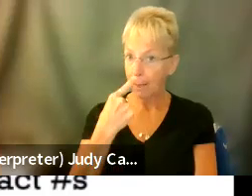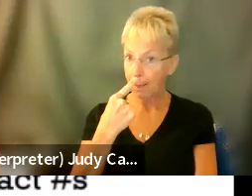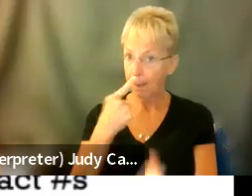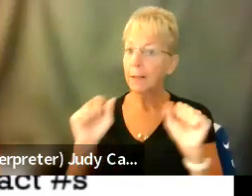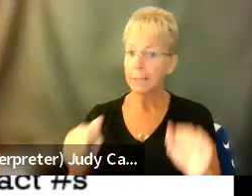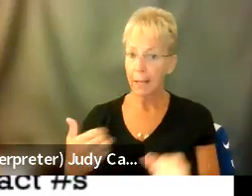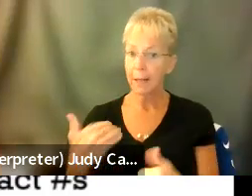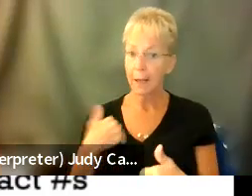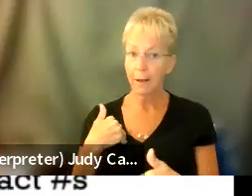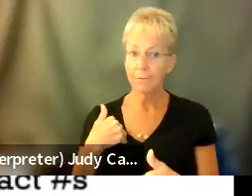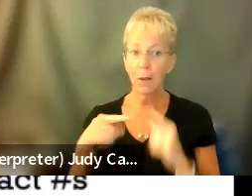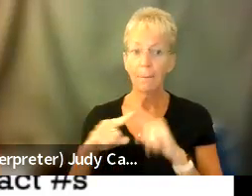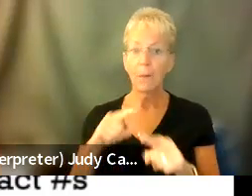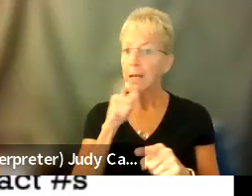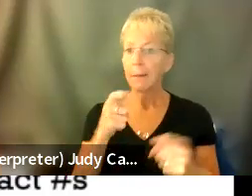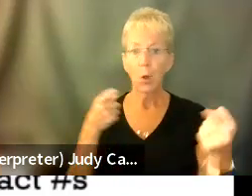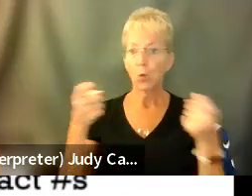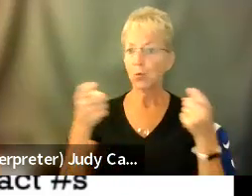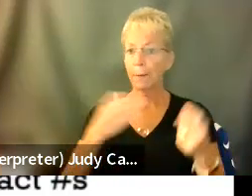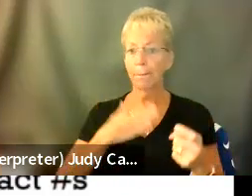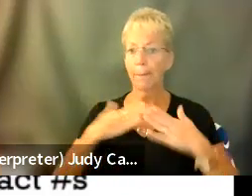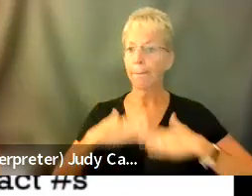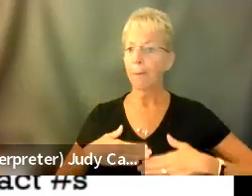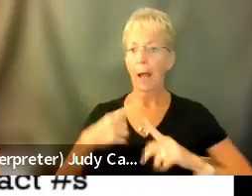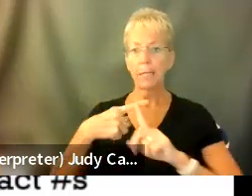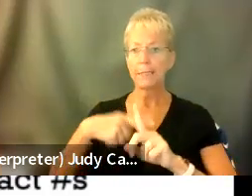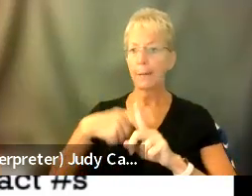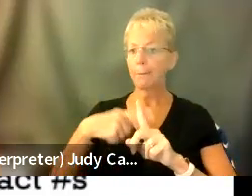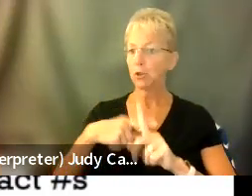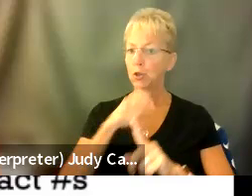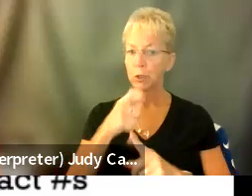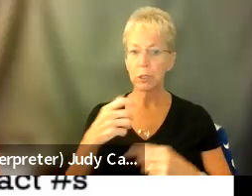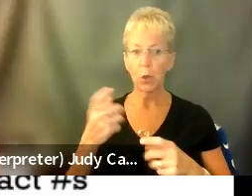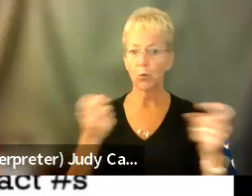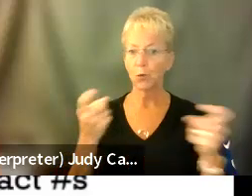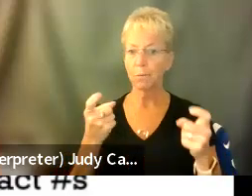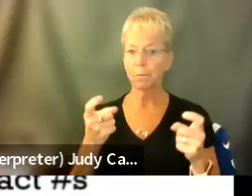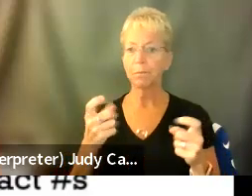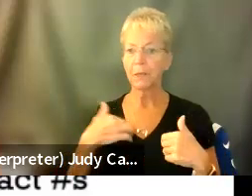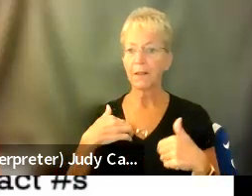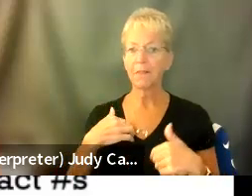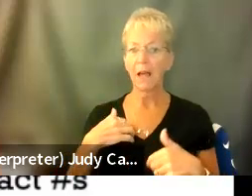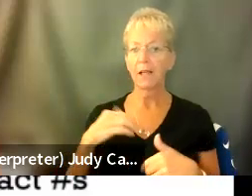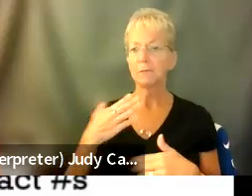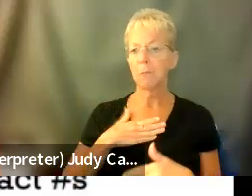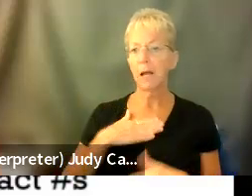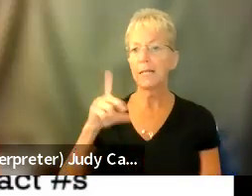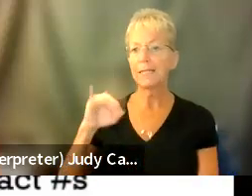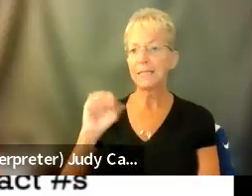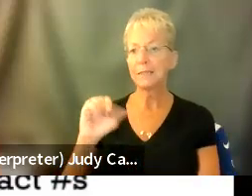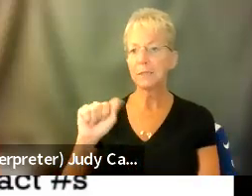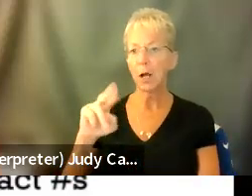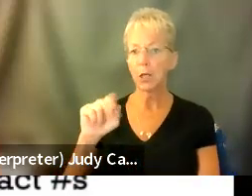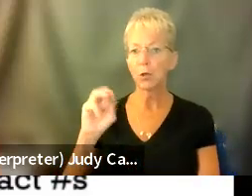me. I also don't regulate my body temperature, which is part of my POTS or dysautonomia. It's also part of the